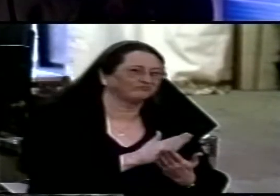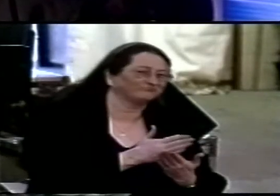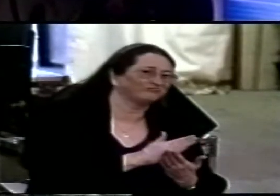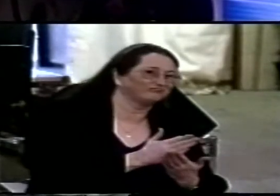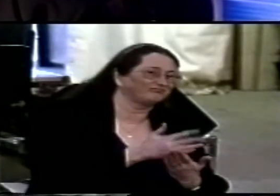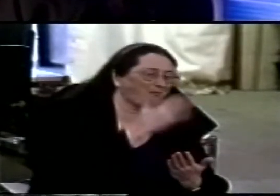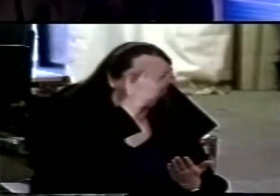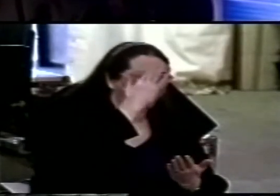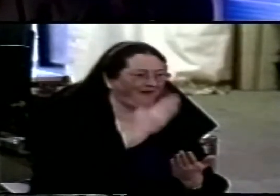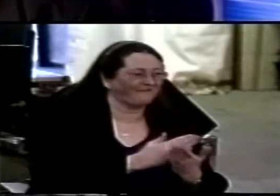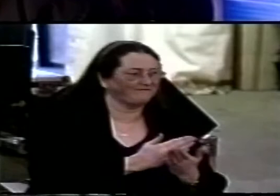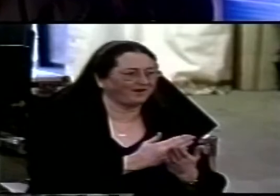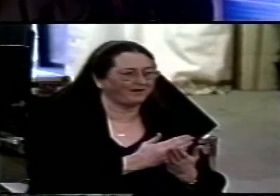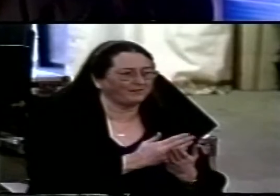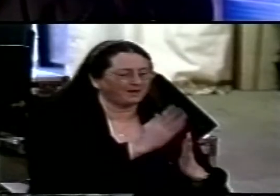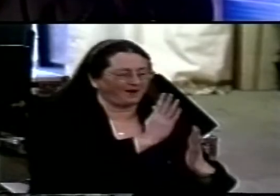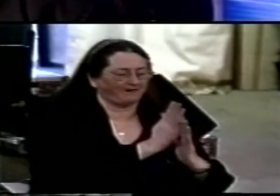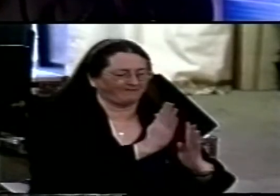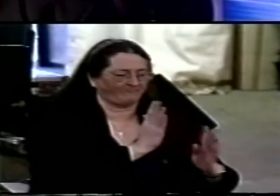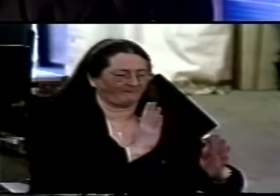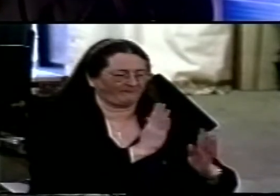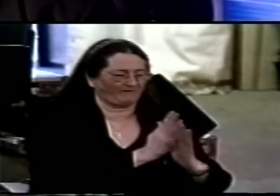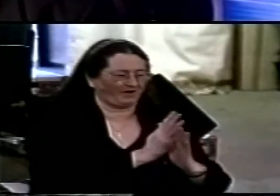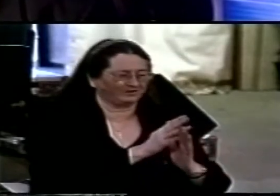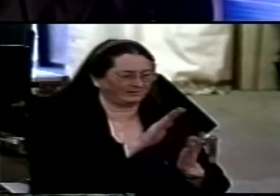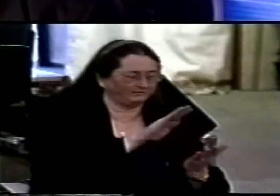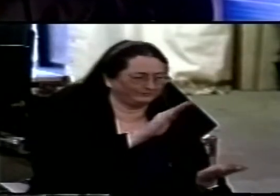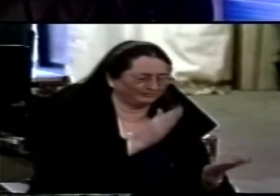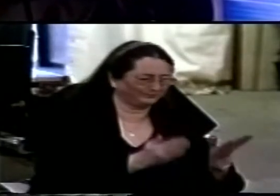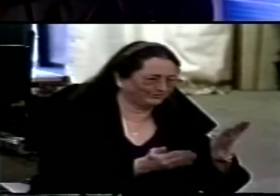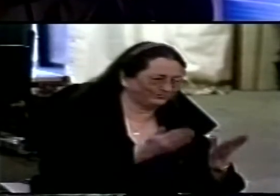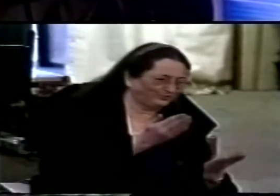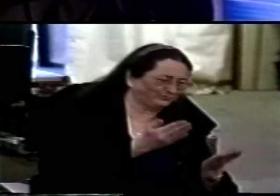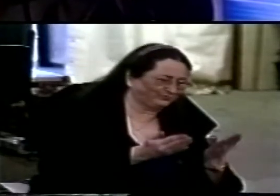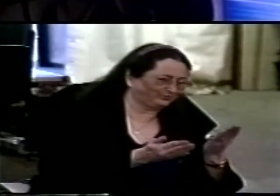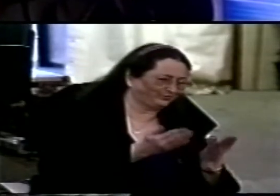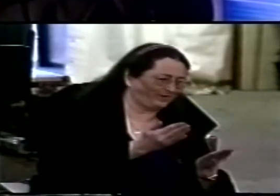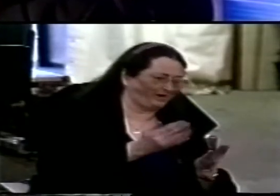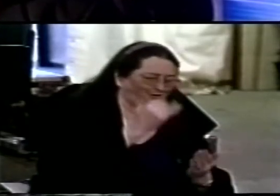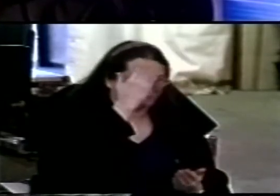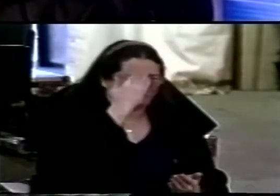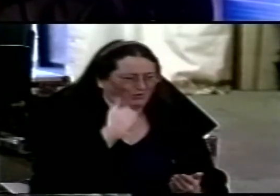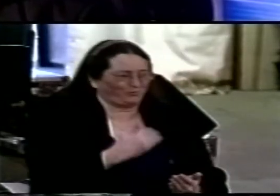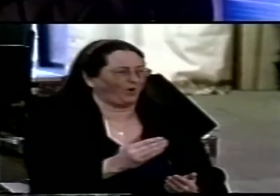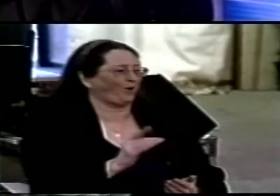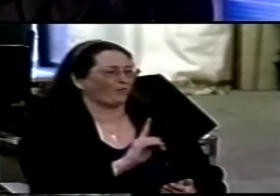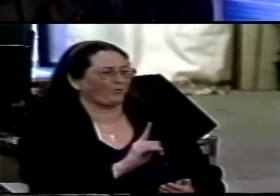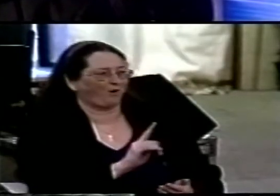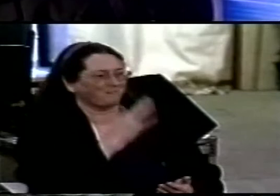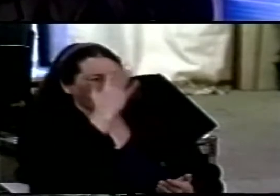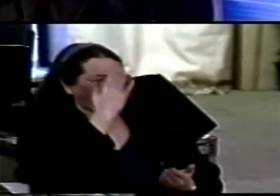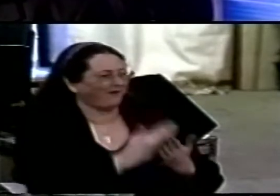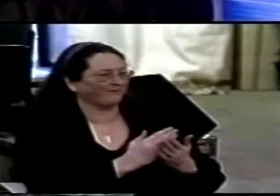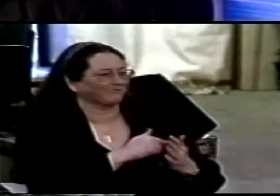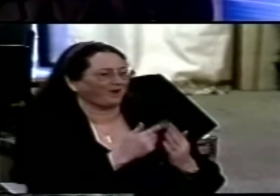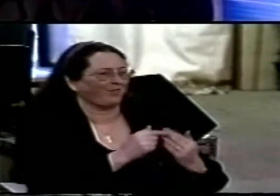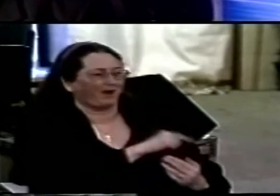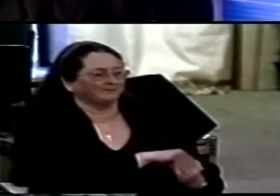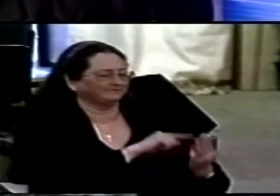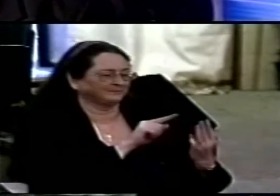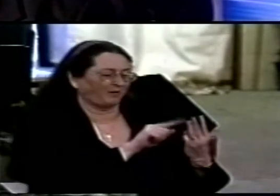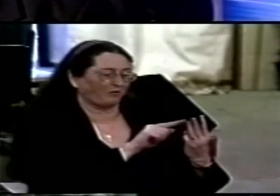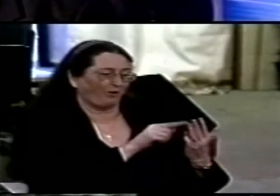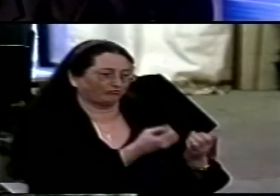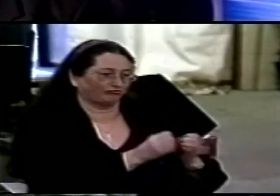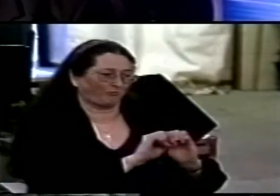they sat on the fence of the Gamaliel school you saw the fence mark on their bums when they rose to worship then there was a third